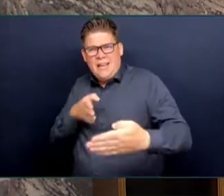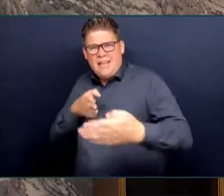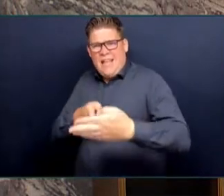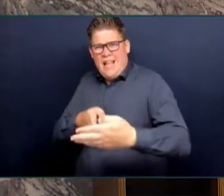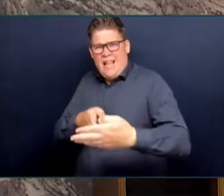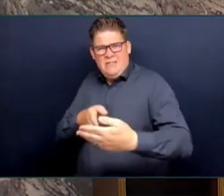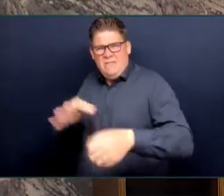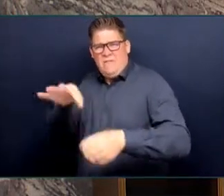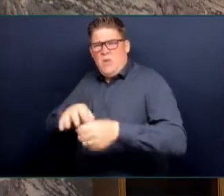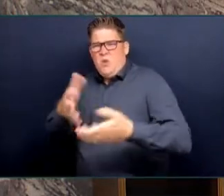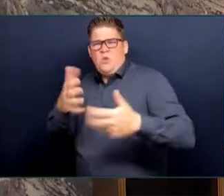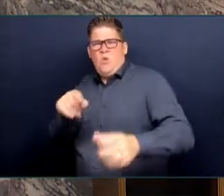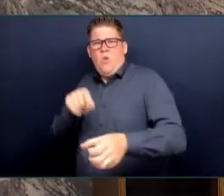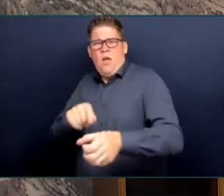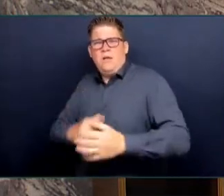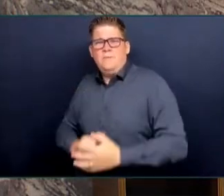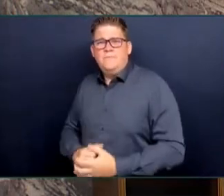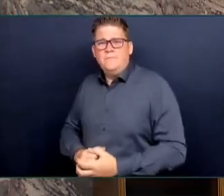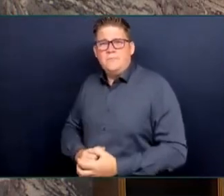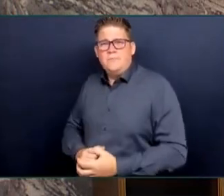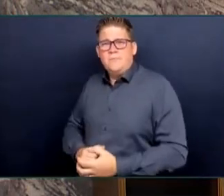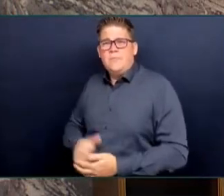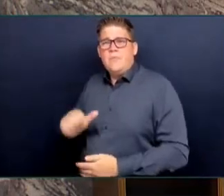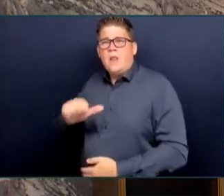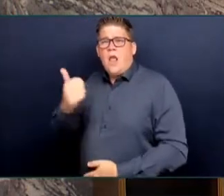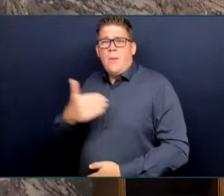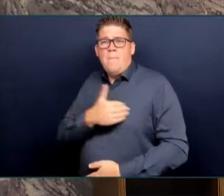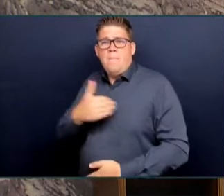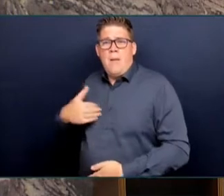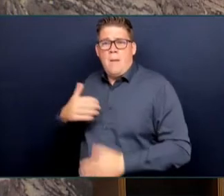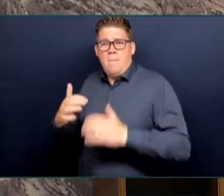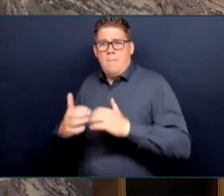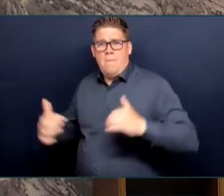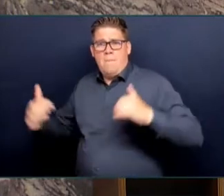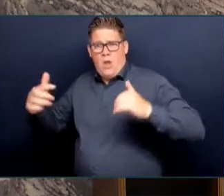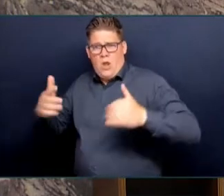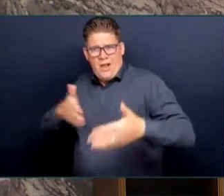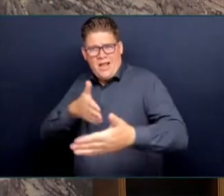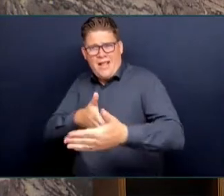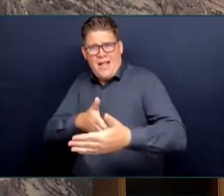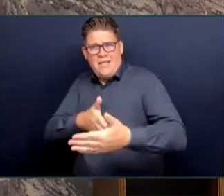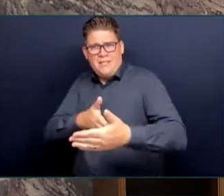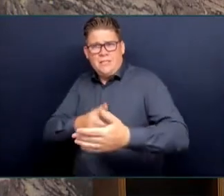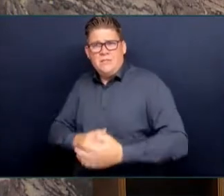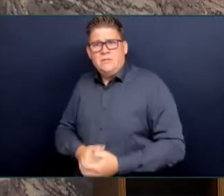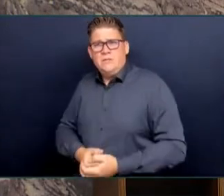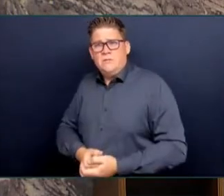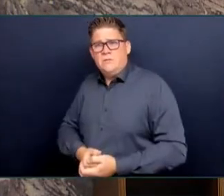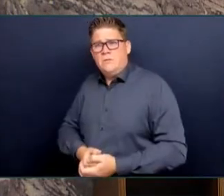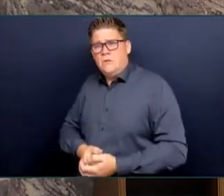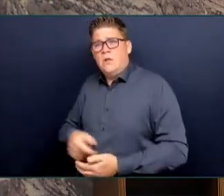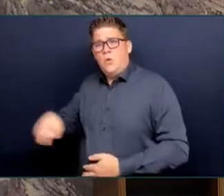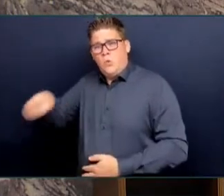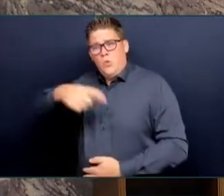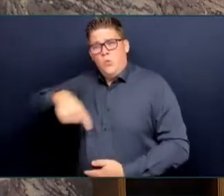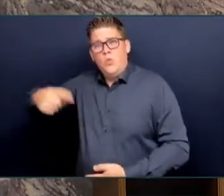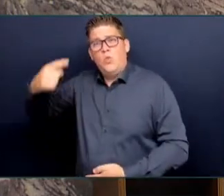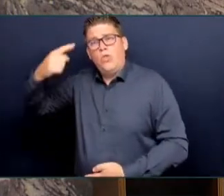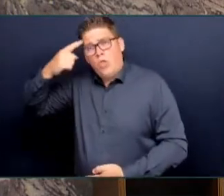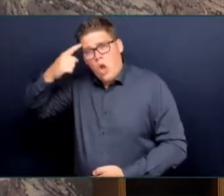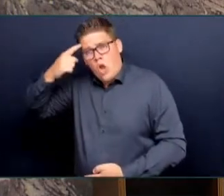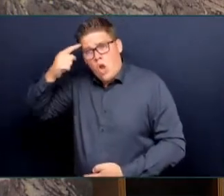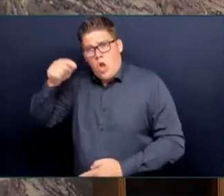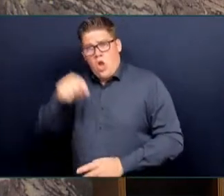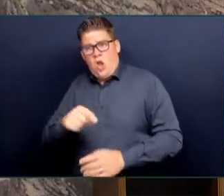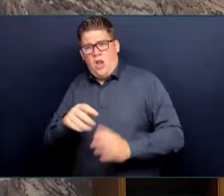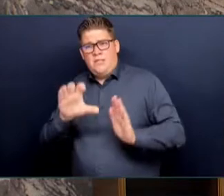action on the part of this government is breathtaking. There's been an explosion of violent crime and social chaos as a result of the former